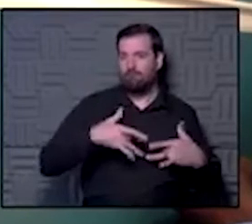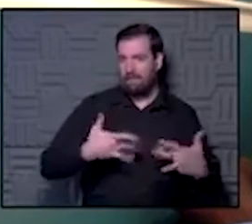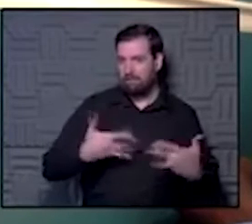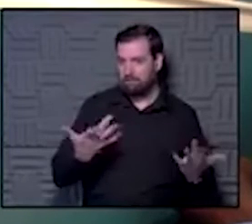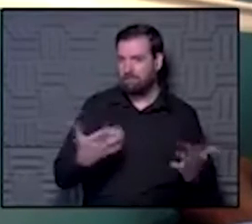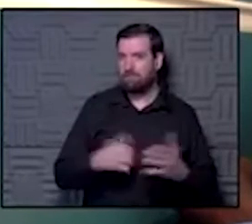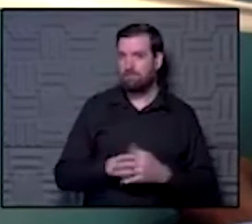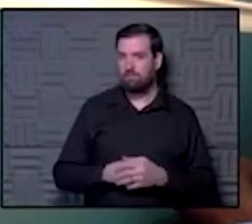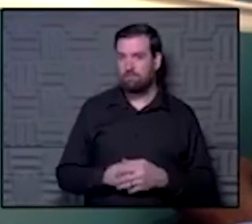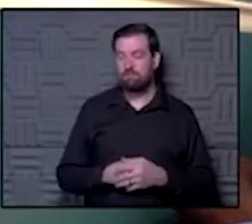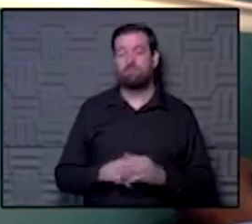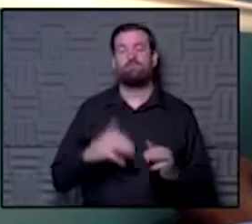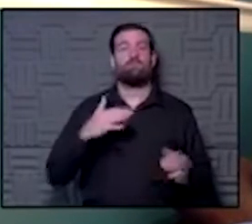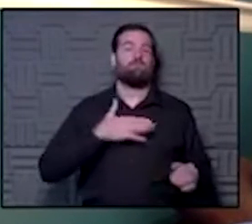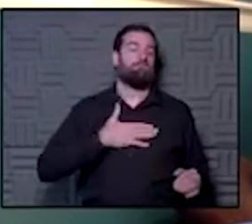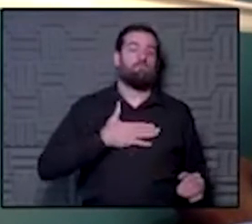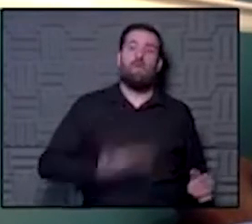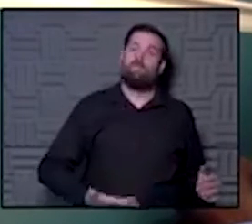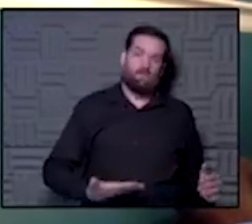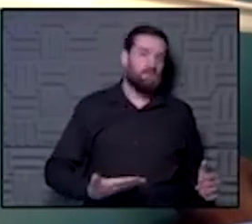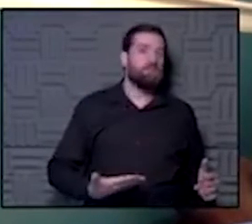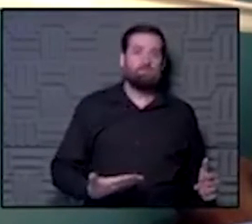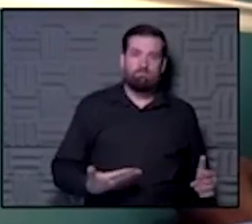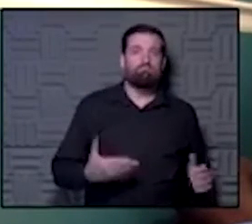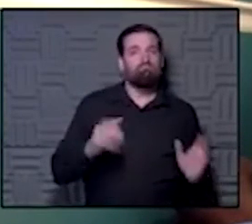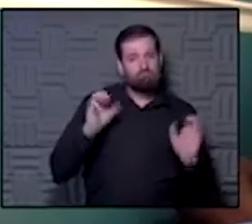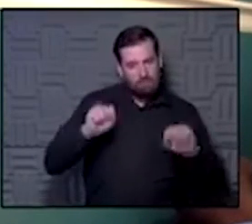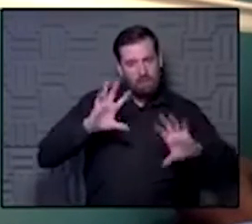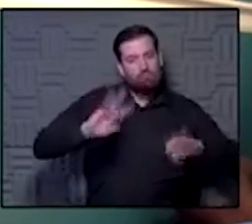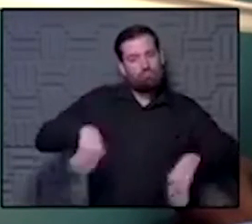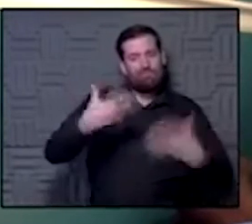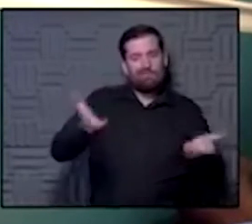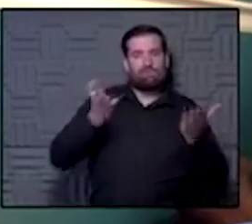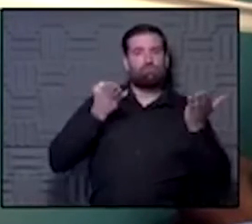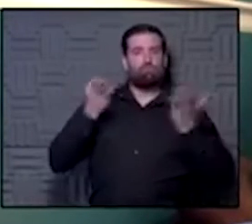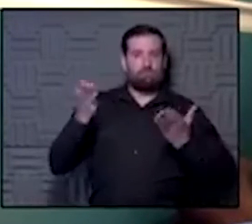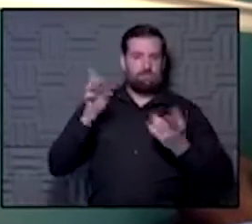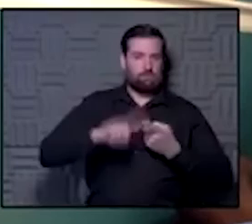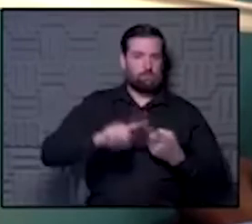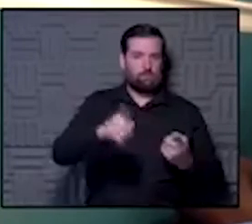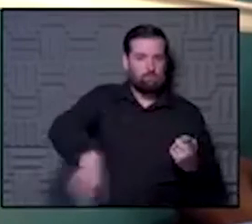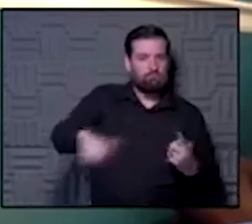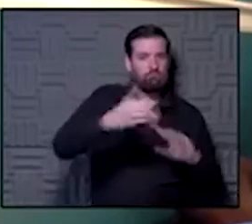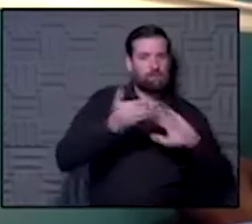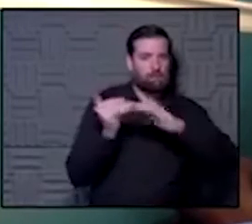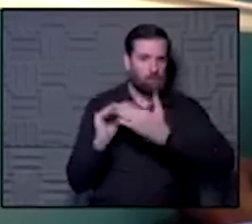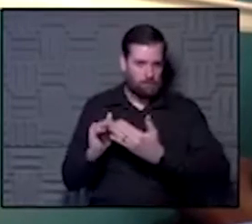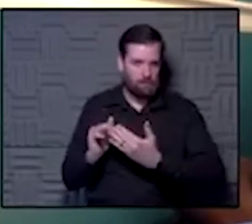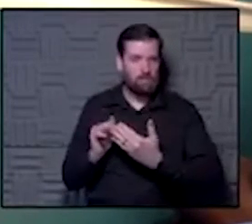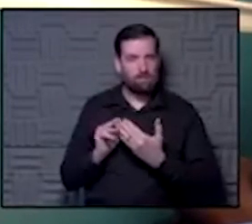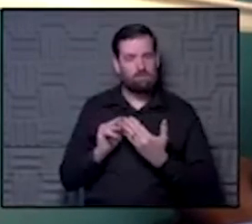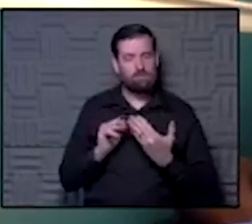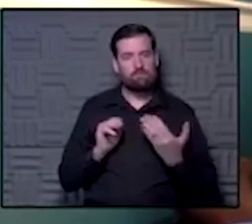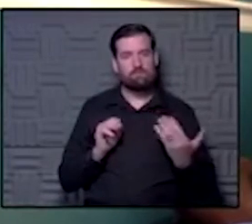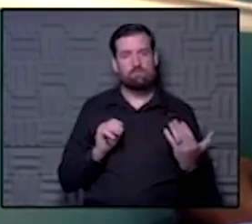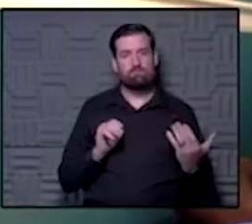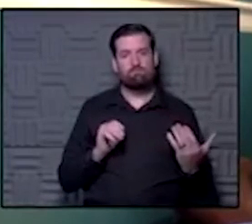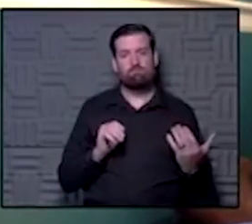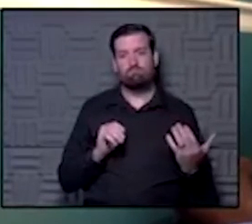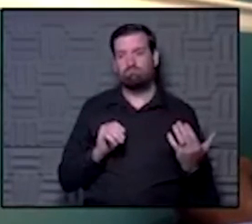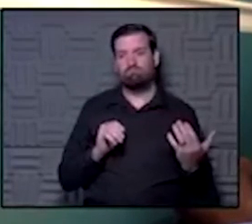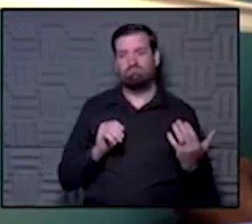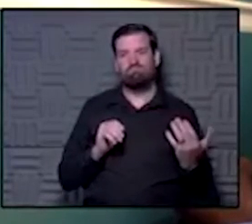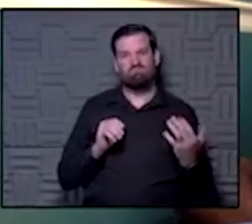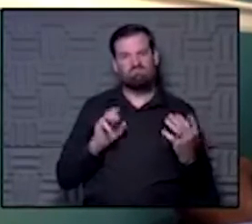happy that we're able to provide that service to community members so that they can take